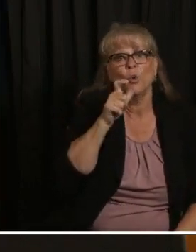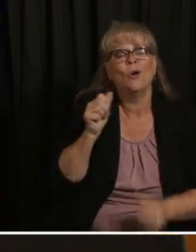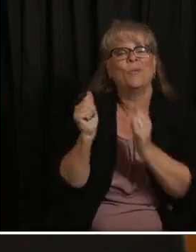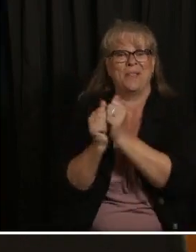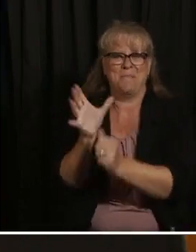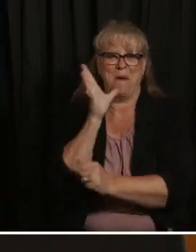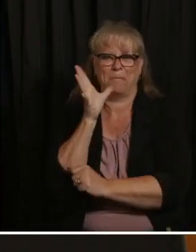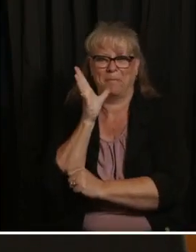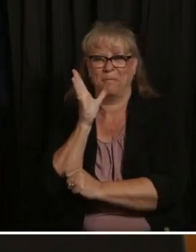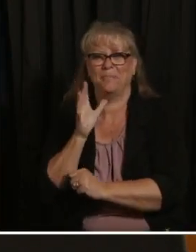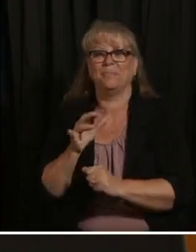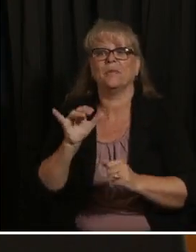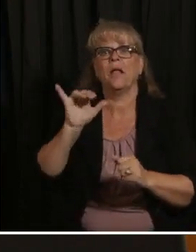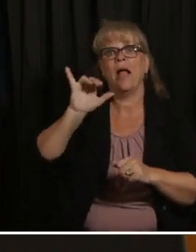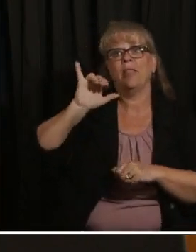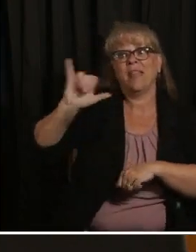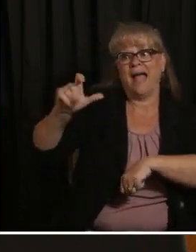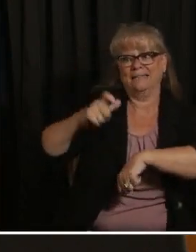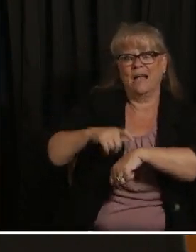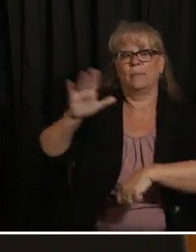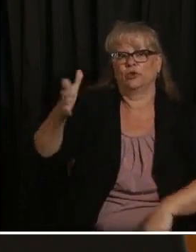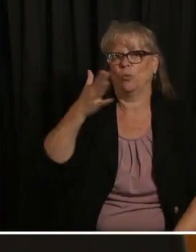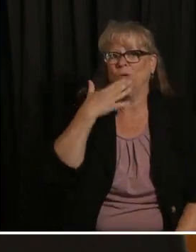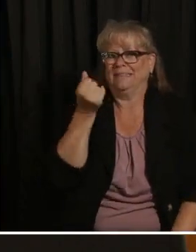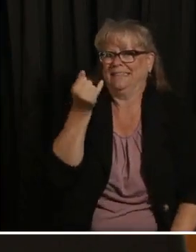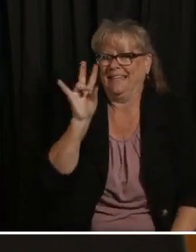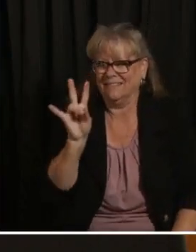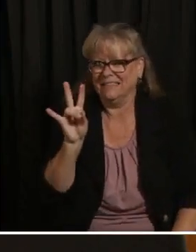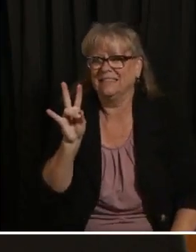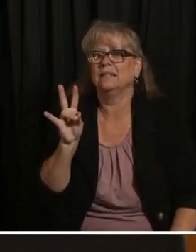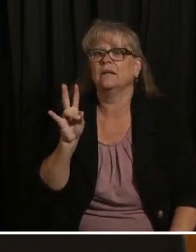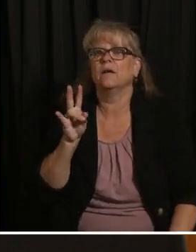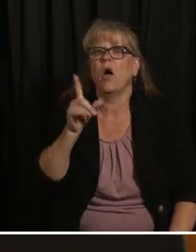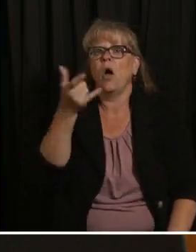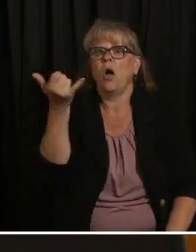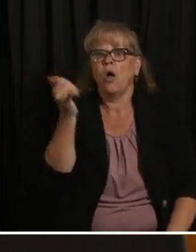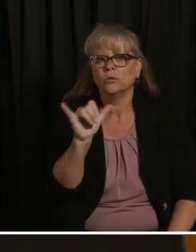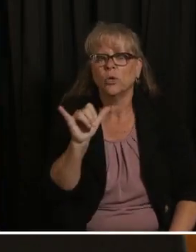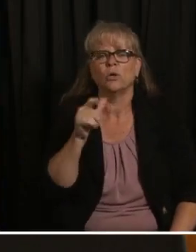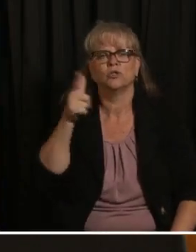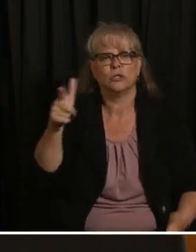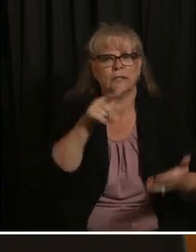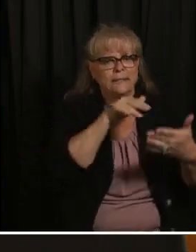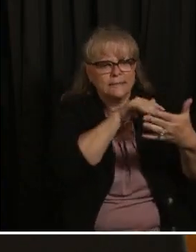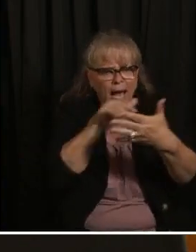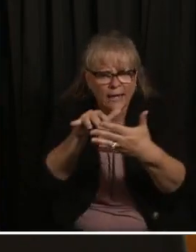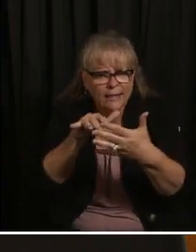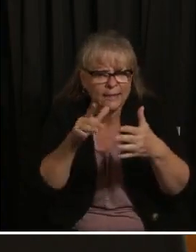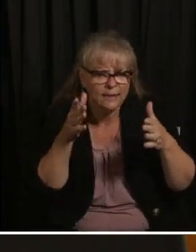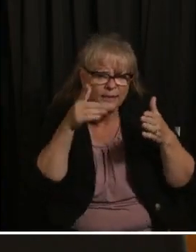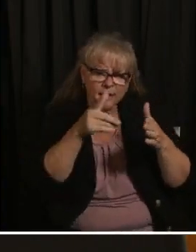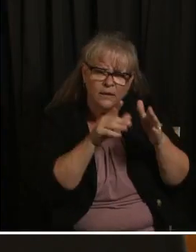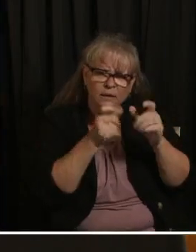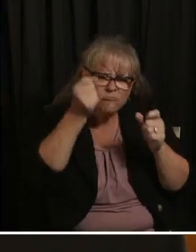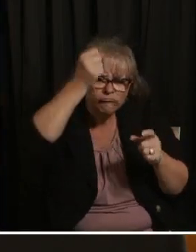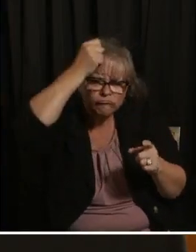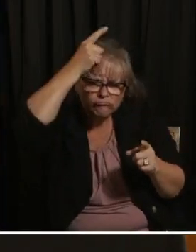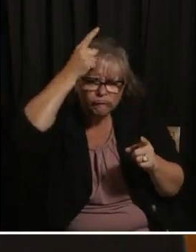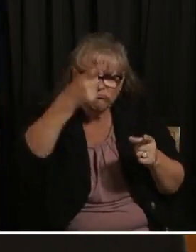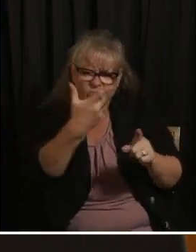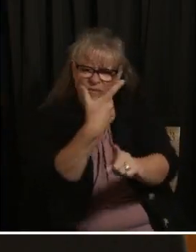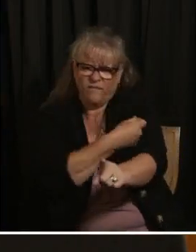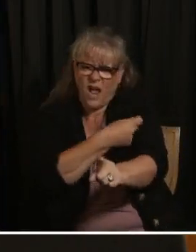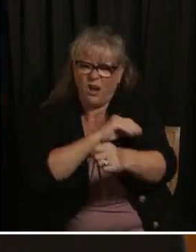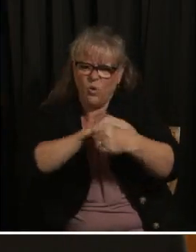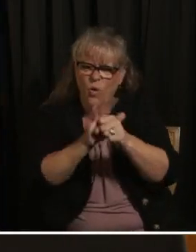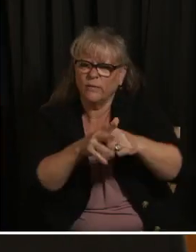over 16 at the time and she's also gotten to learn all about vaccine development she's become something of an expert on it and she's very